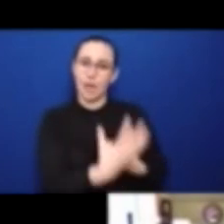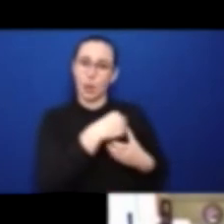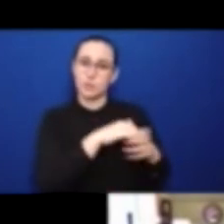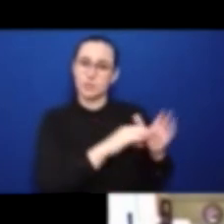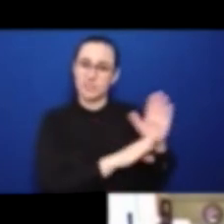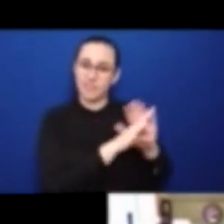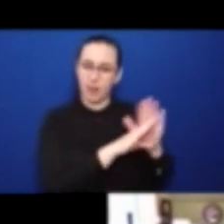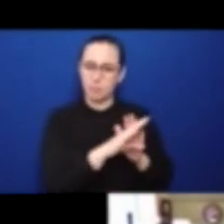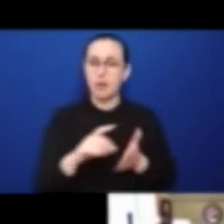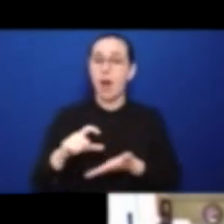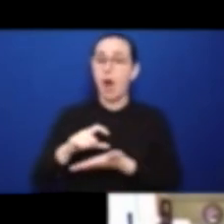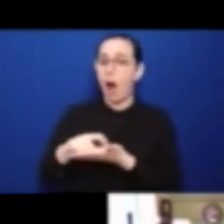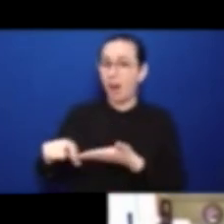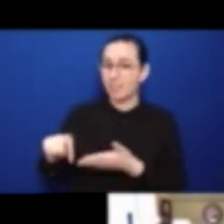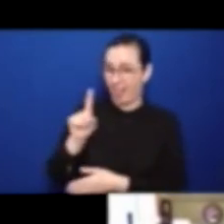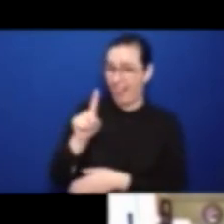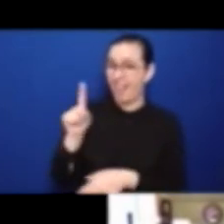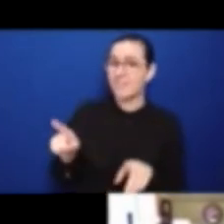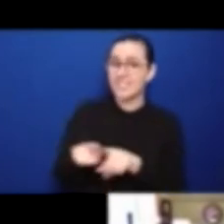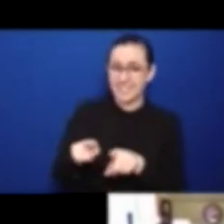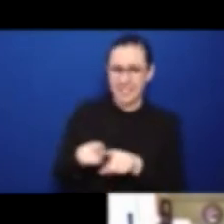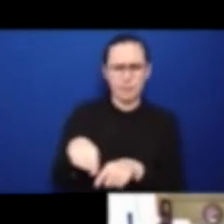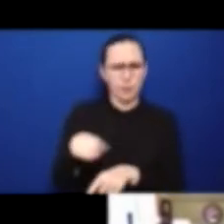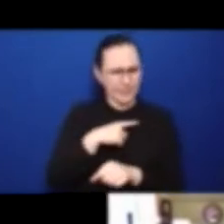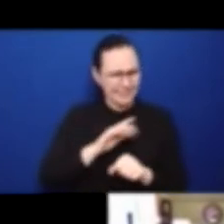that relates to humanitarian assistance,